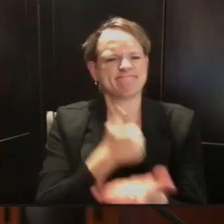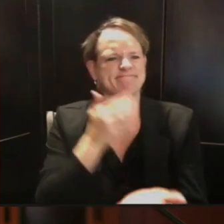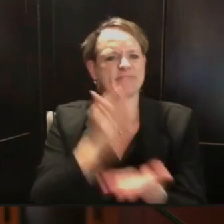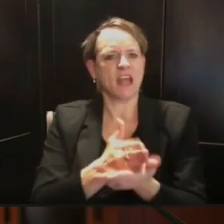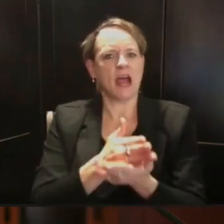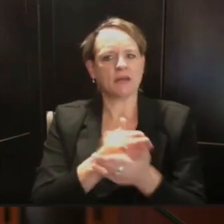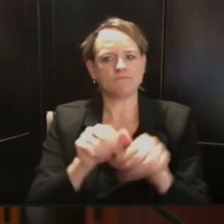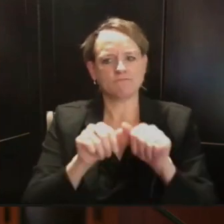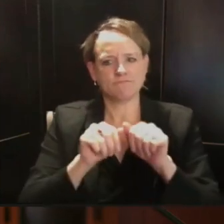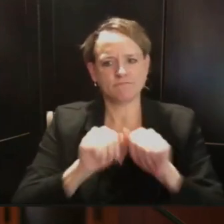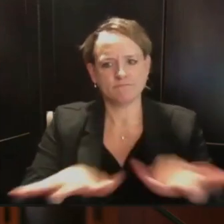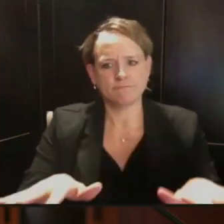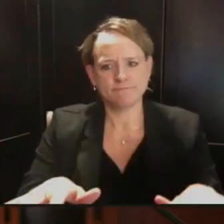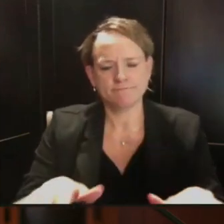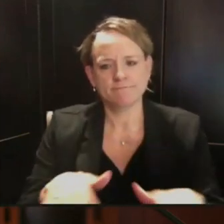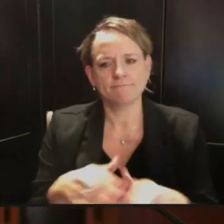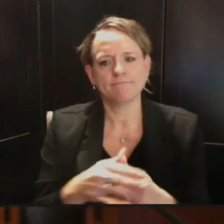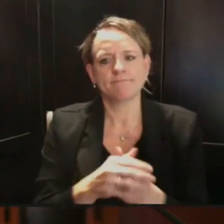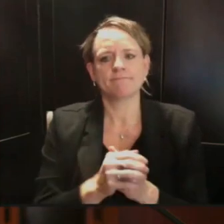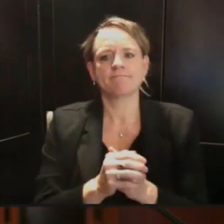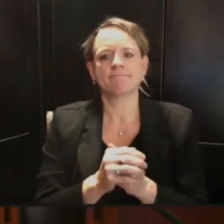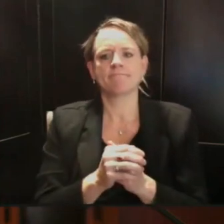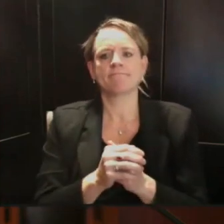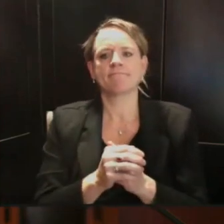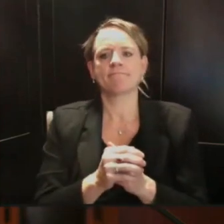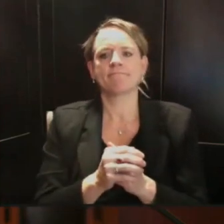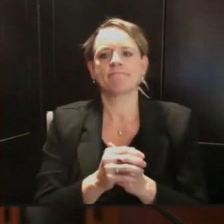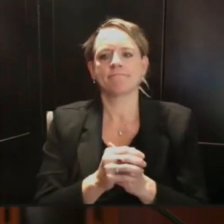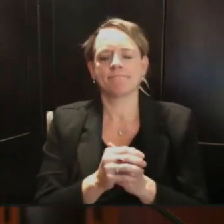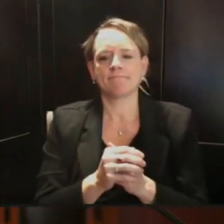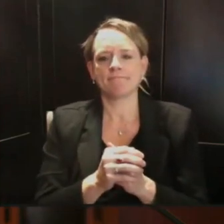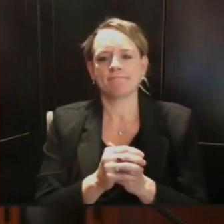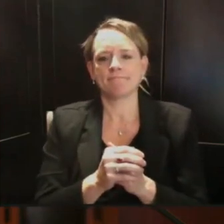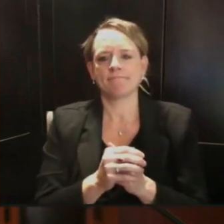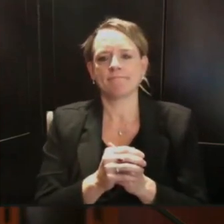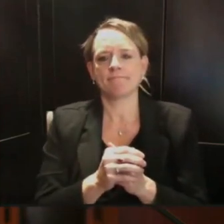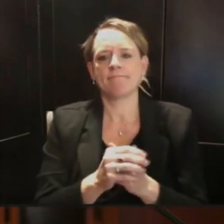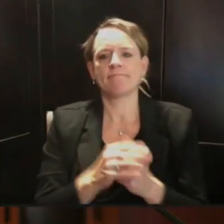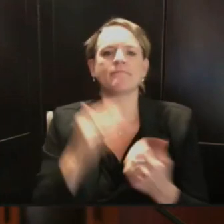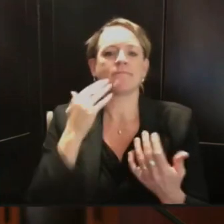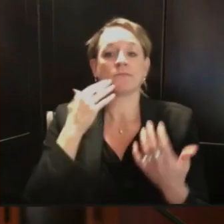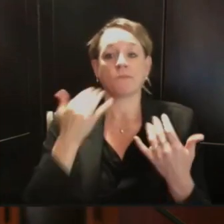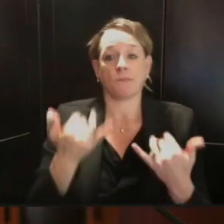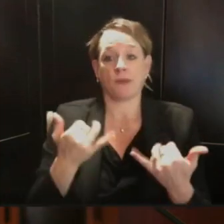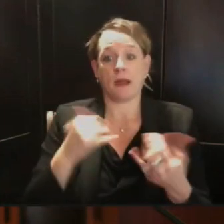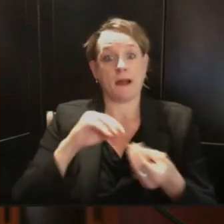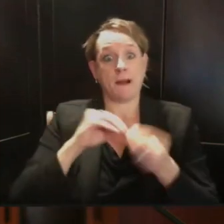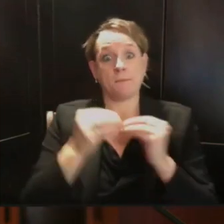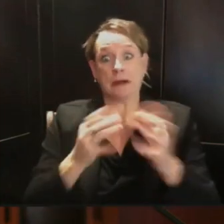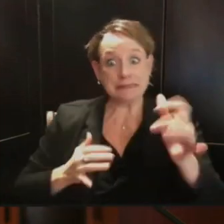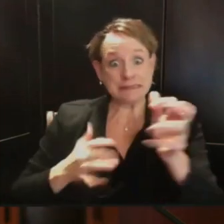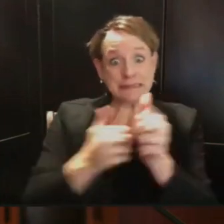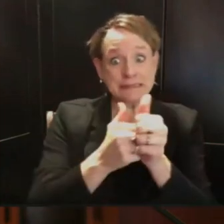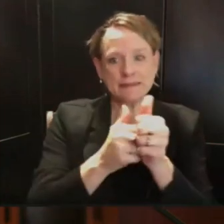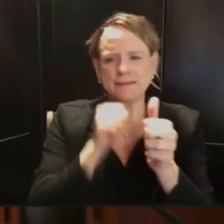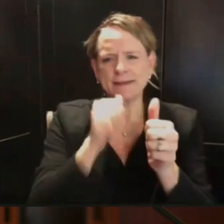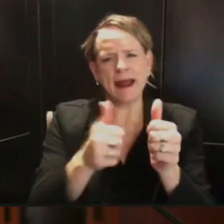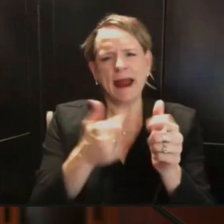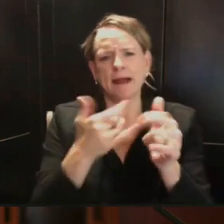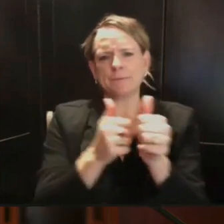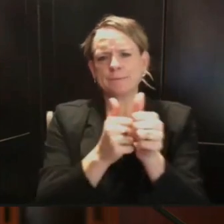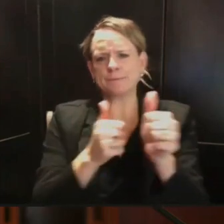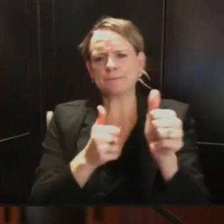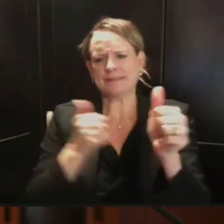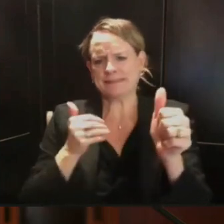worst-case scenario of our health care systems and our frontline health care workers becoming overwhelmed, we certainly see